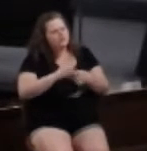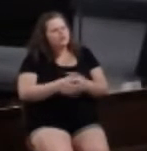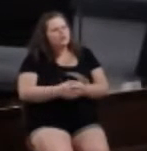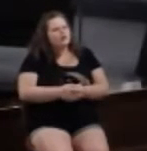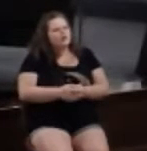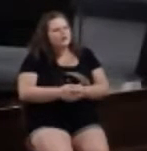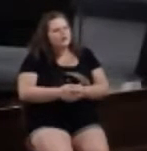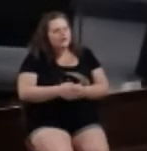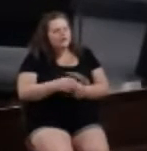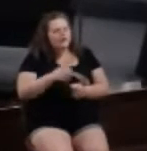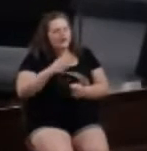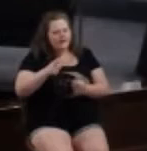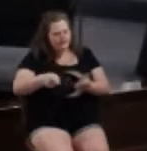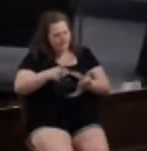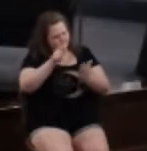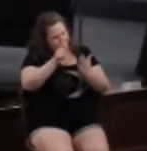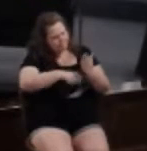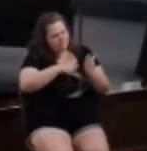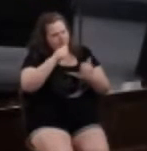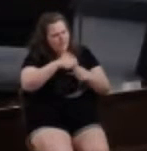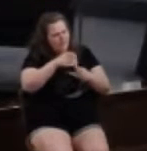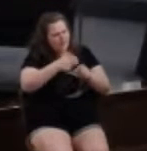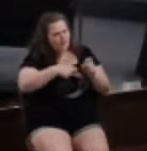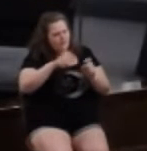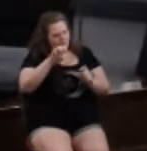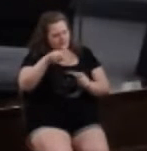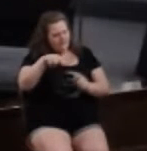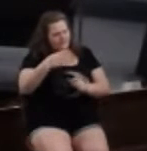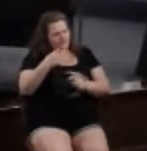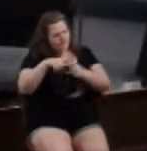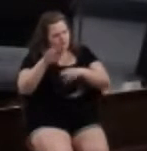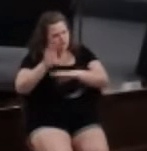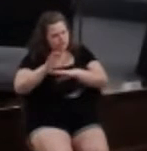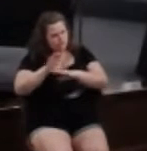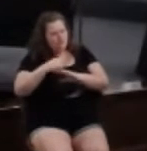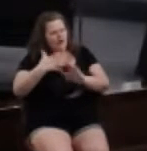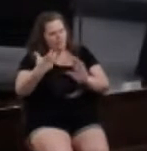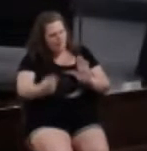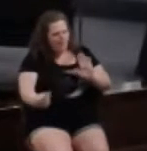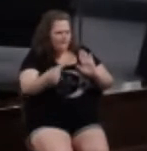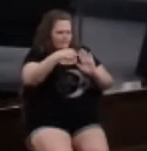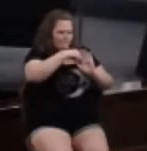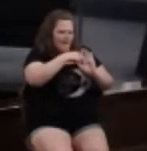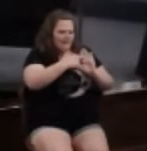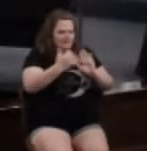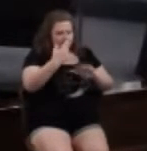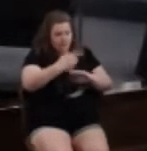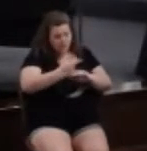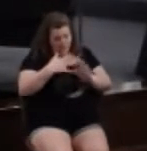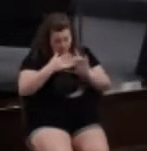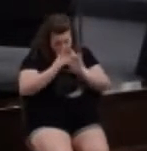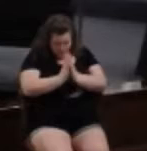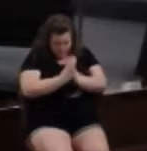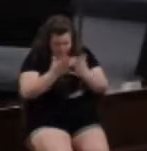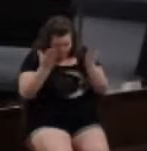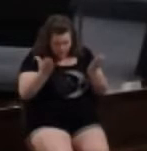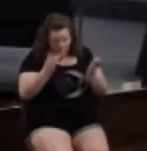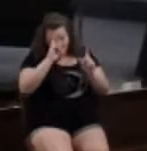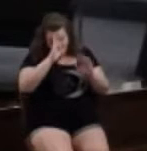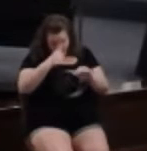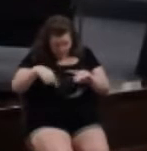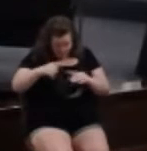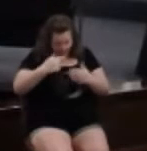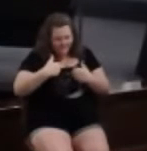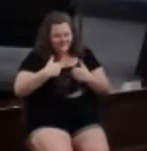from the letter to the Ephesian church and so I want to go back to that today so if you have your Bible and I hope